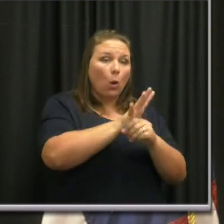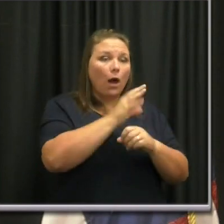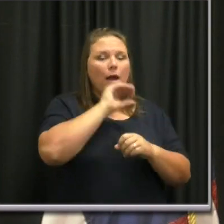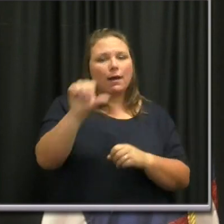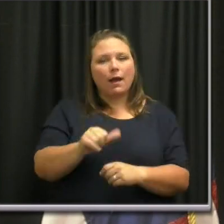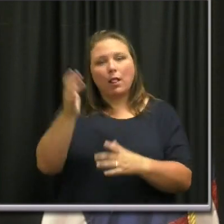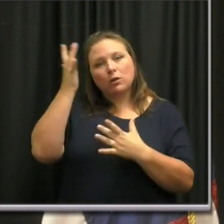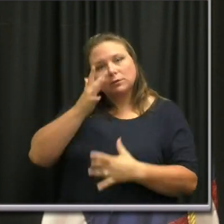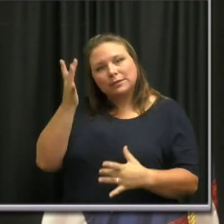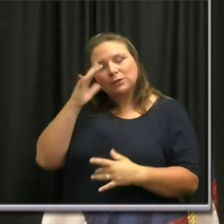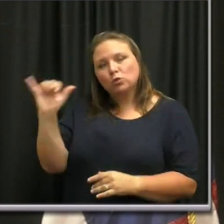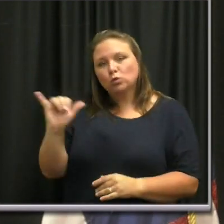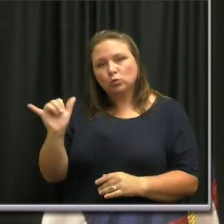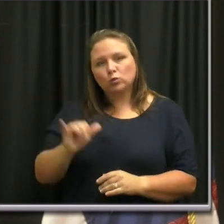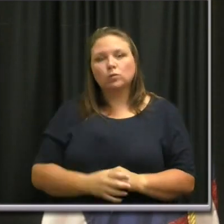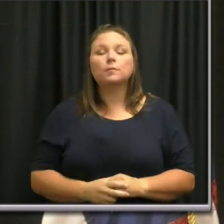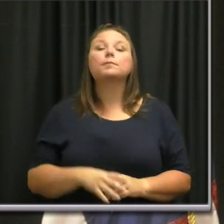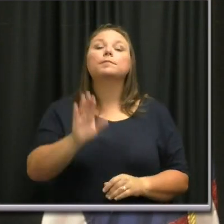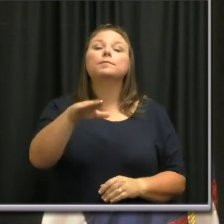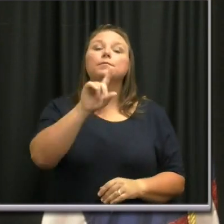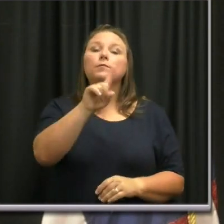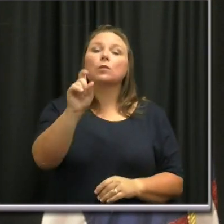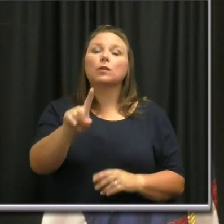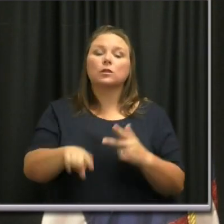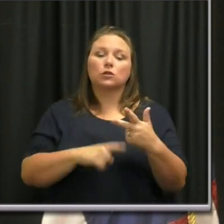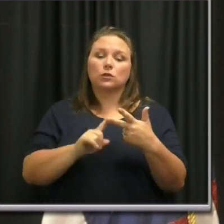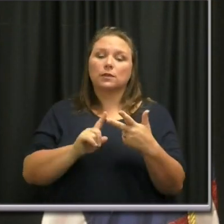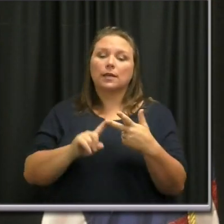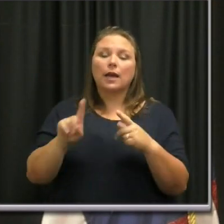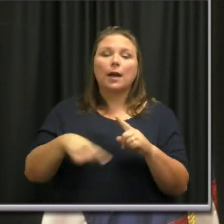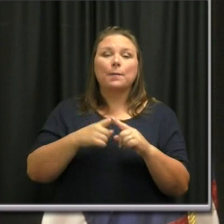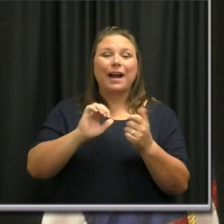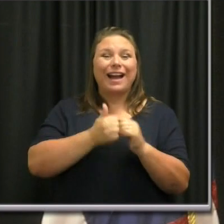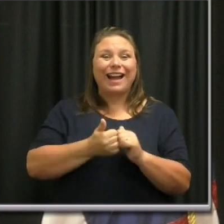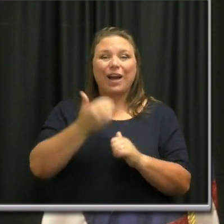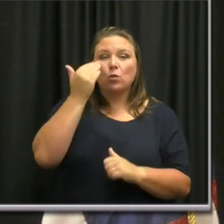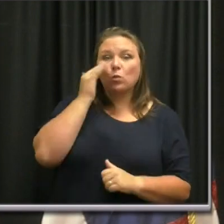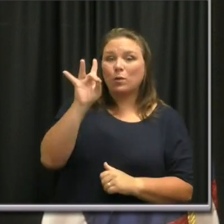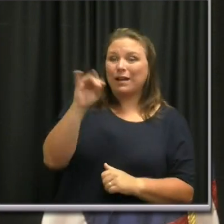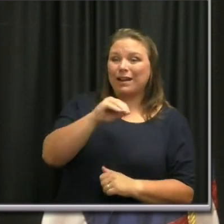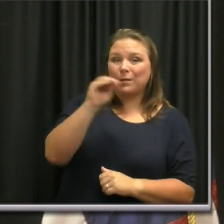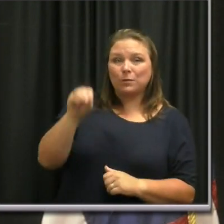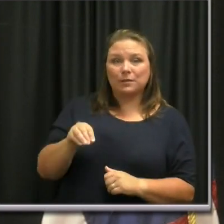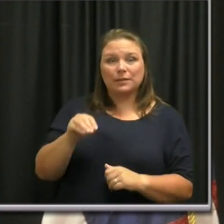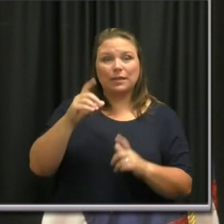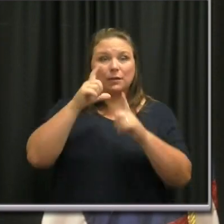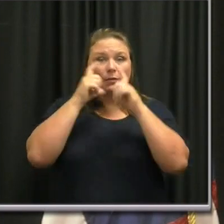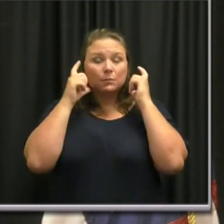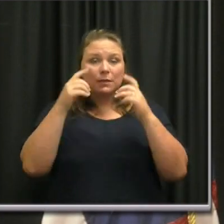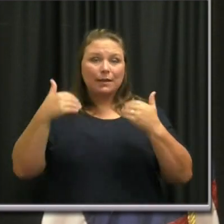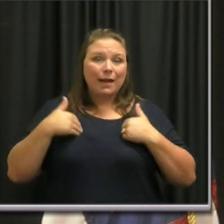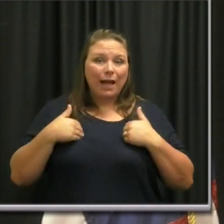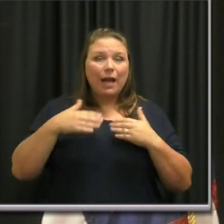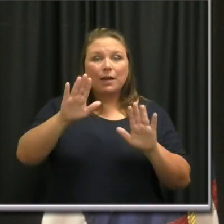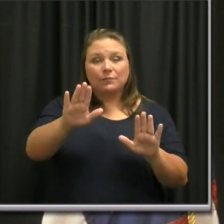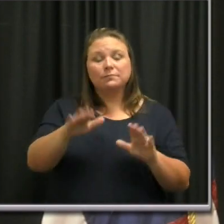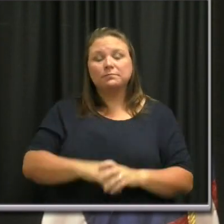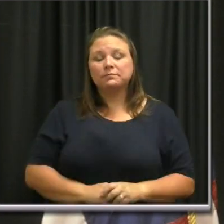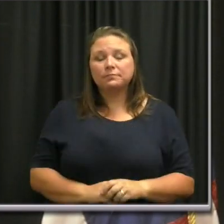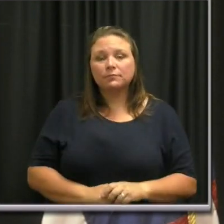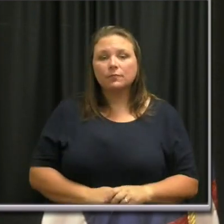to every other kind of patient out there. Now, regarding your question around how do we know 80% of people are wearing masks? Well, listen,